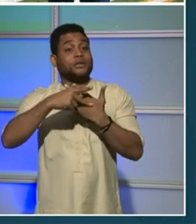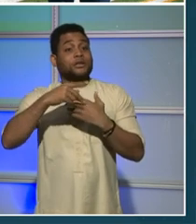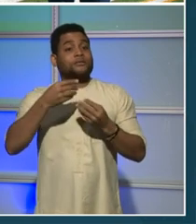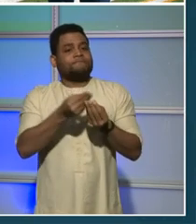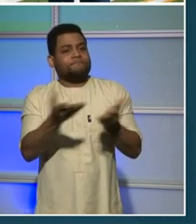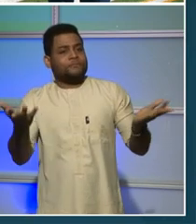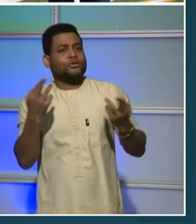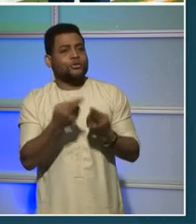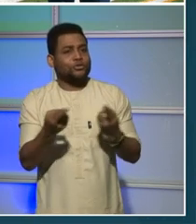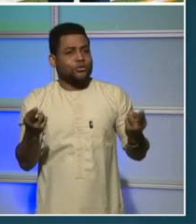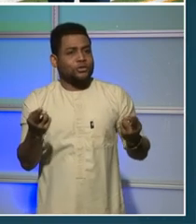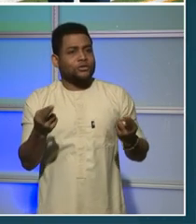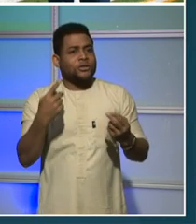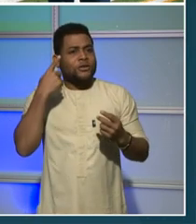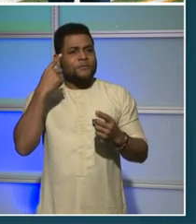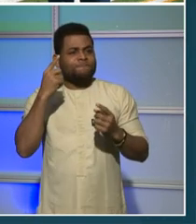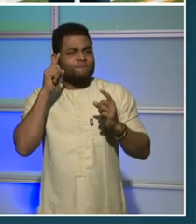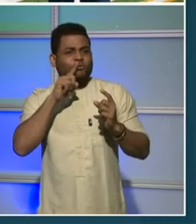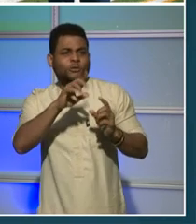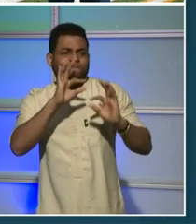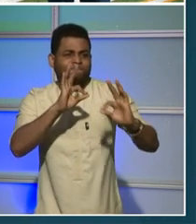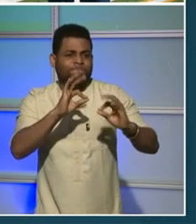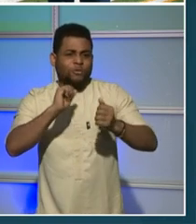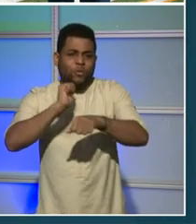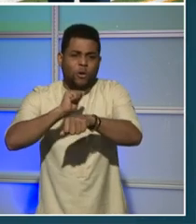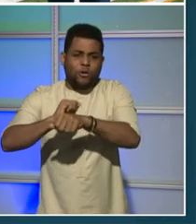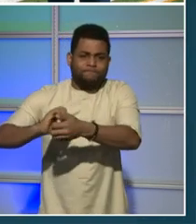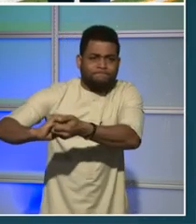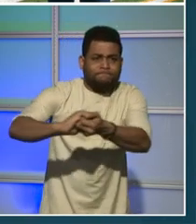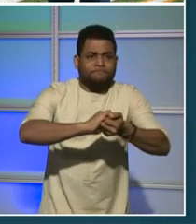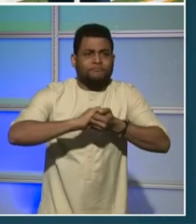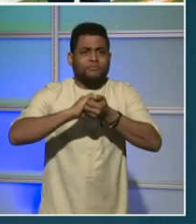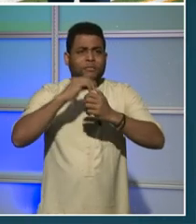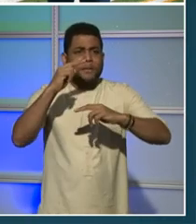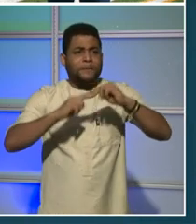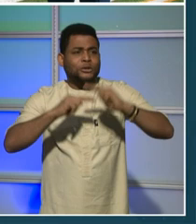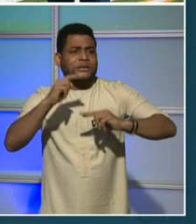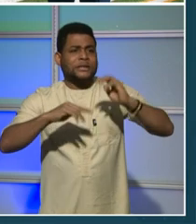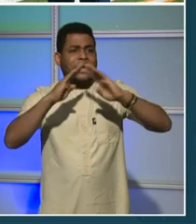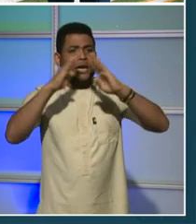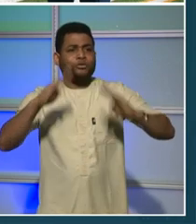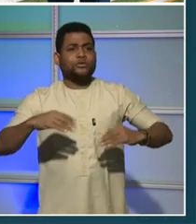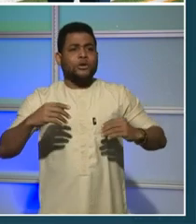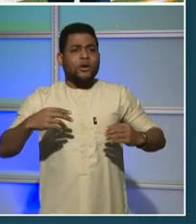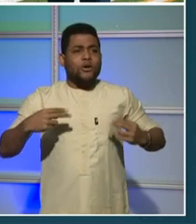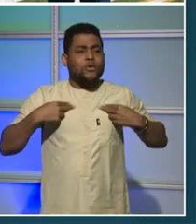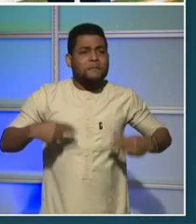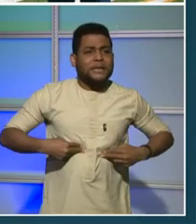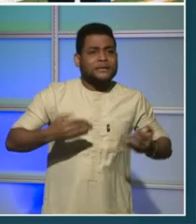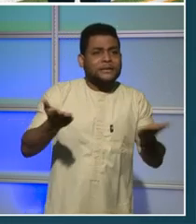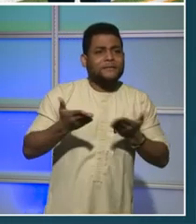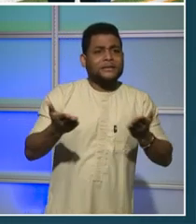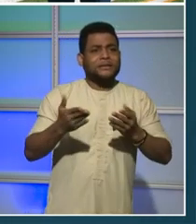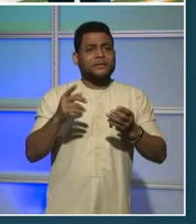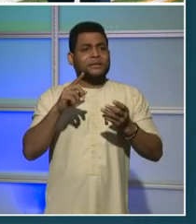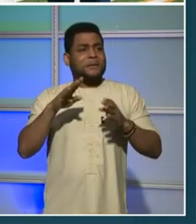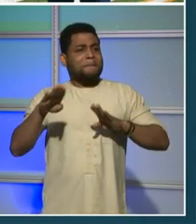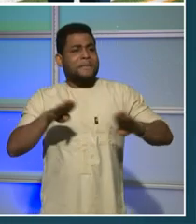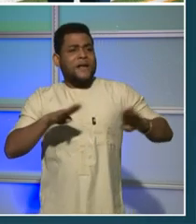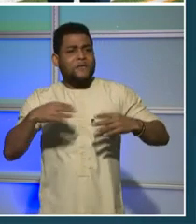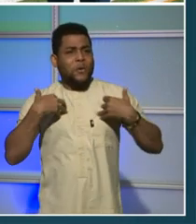intense collaborative work of housing, human services, behavioral health, and employment services